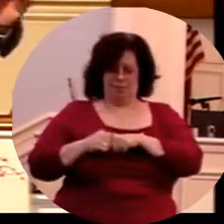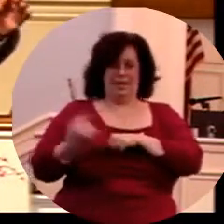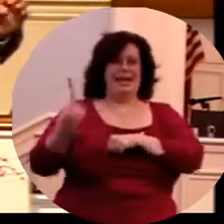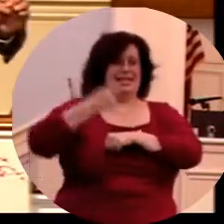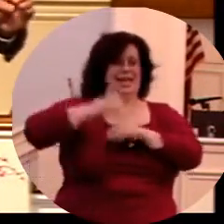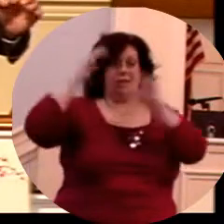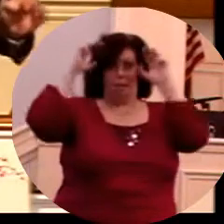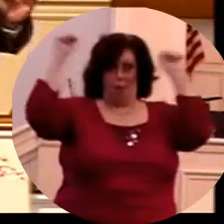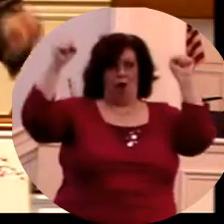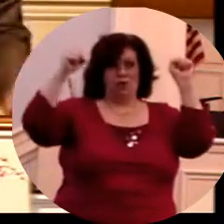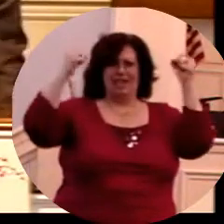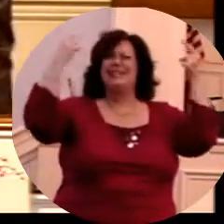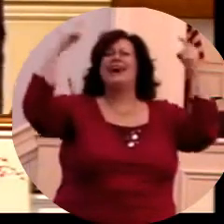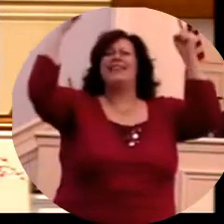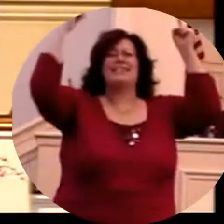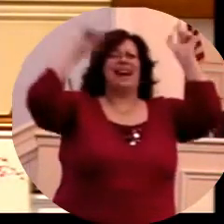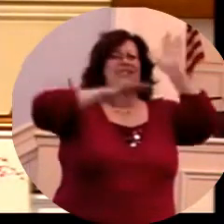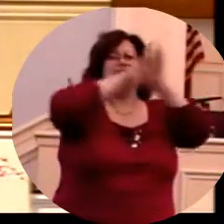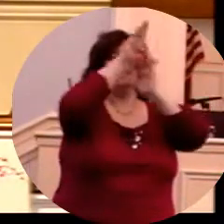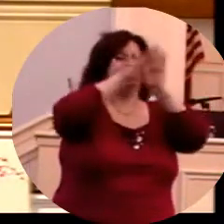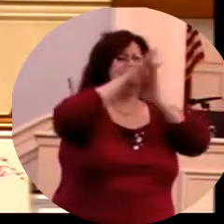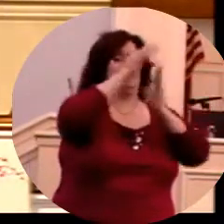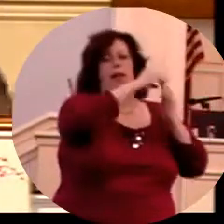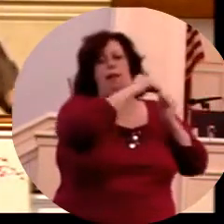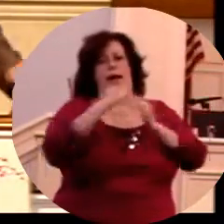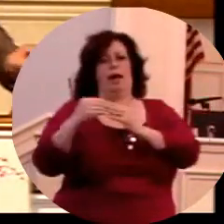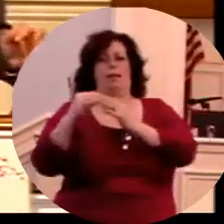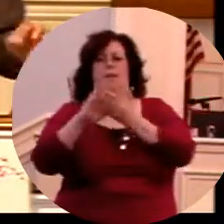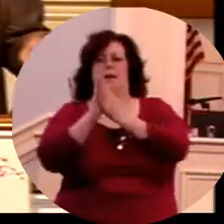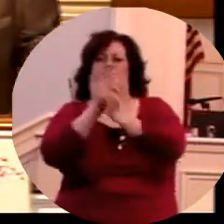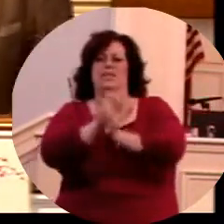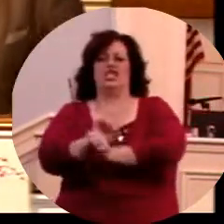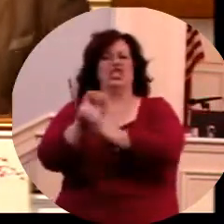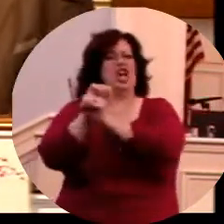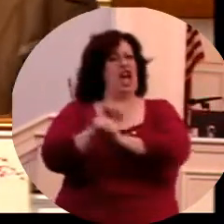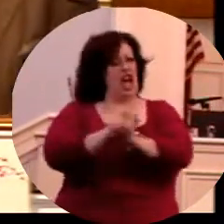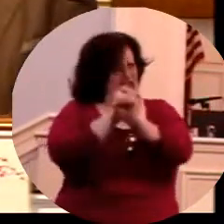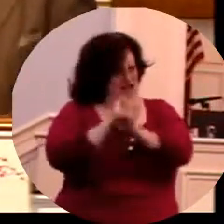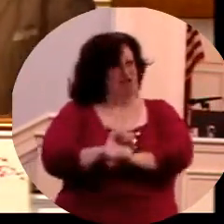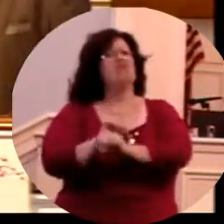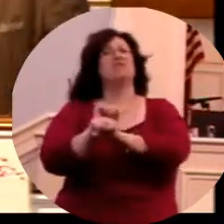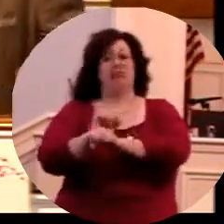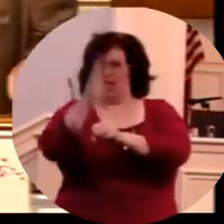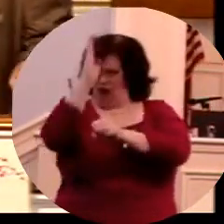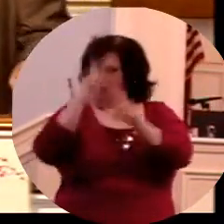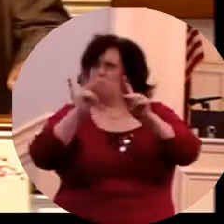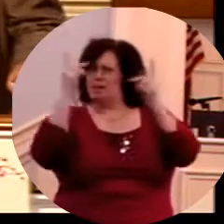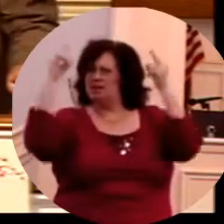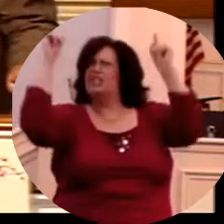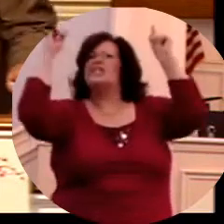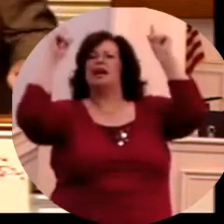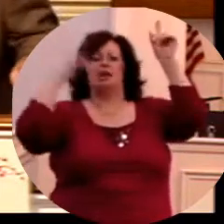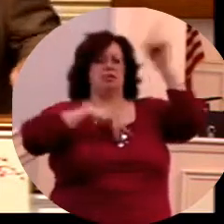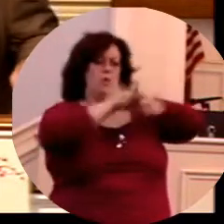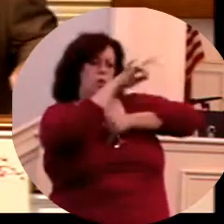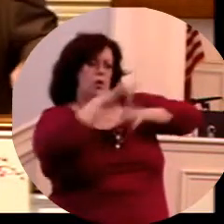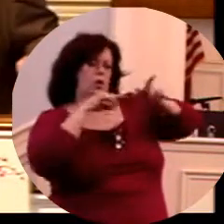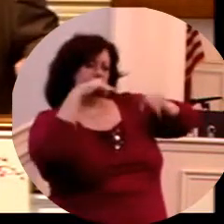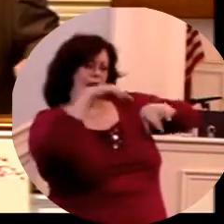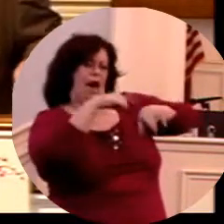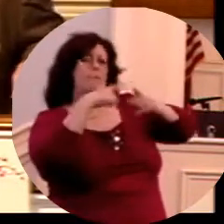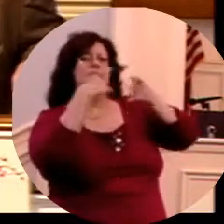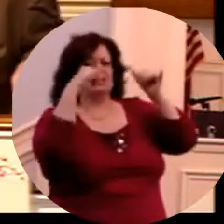days, the days of Moses, where prosperity produced captivity, where God's people prevailed in